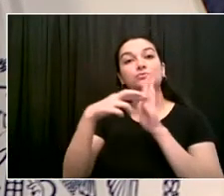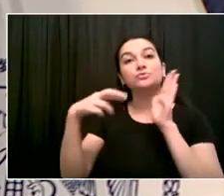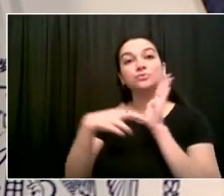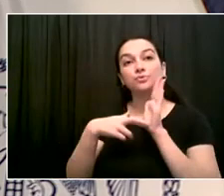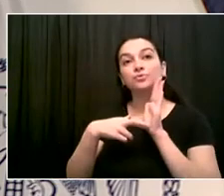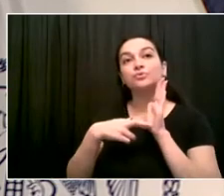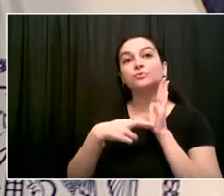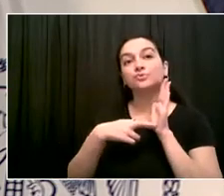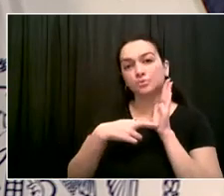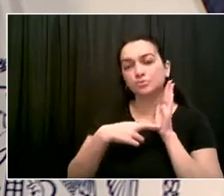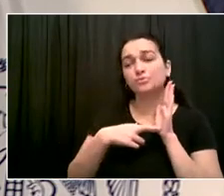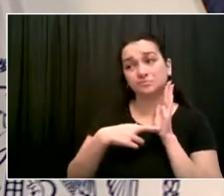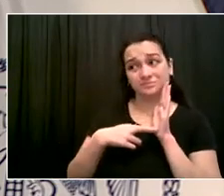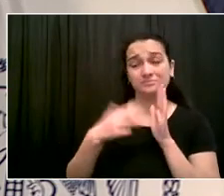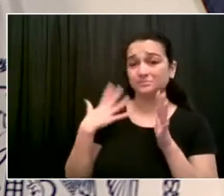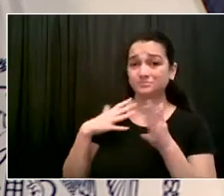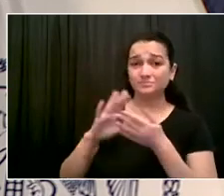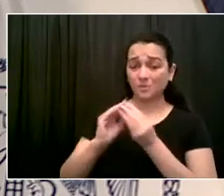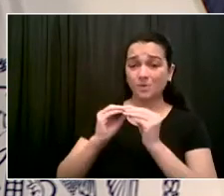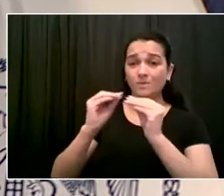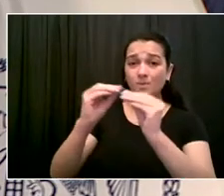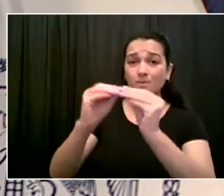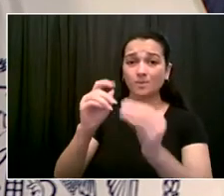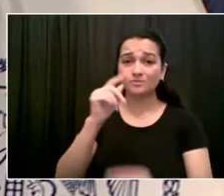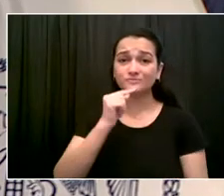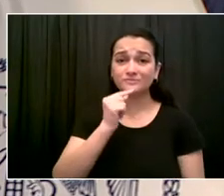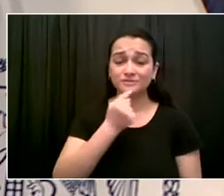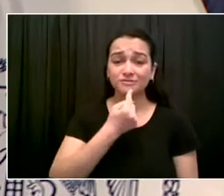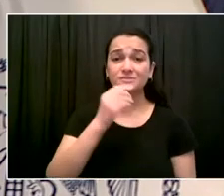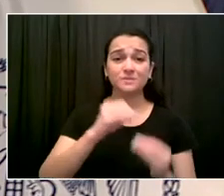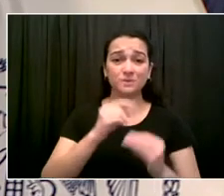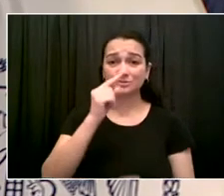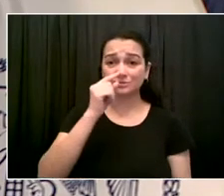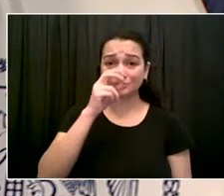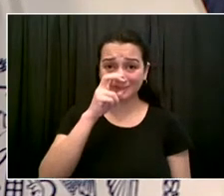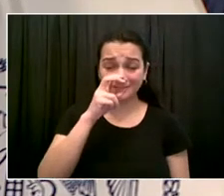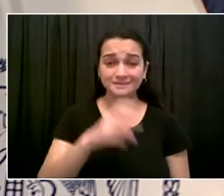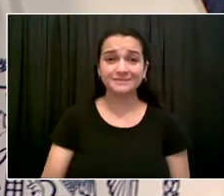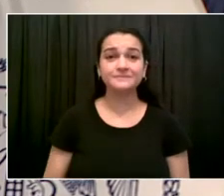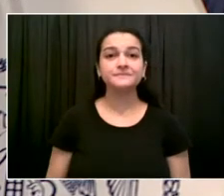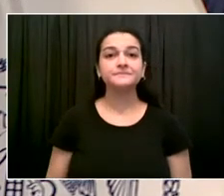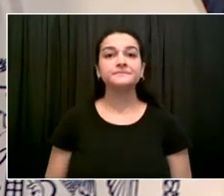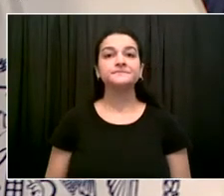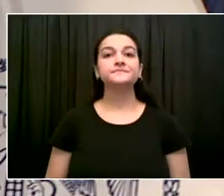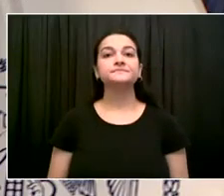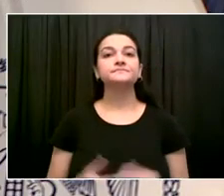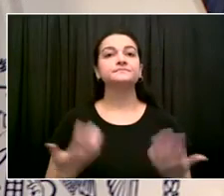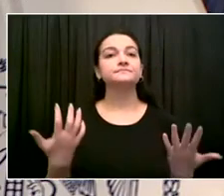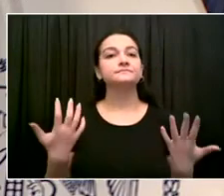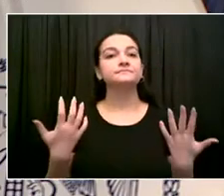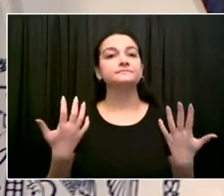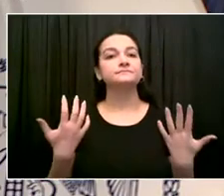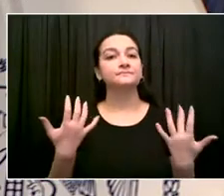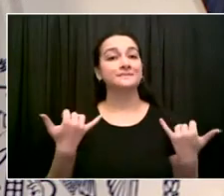vaccinated or excuse me, must be vaccinated, must be vaccinated, least one dose. Or they cannot start employment. We have